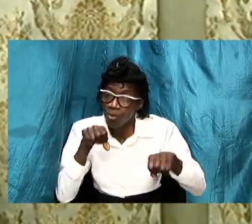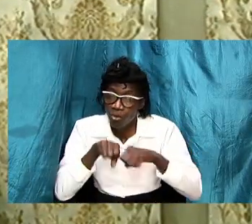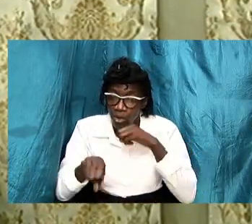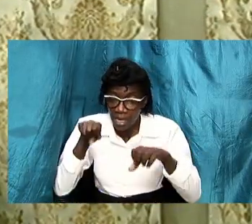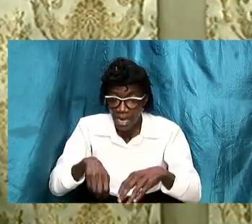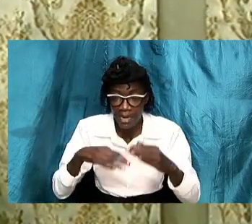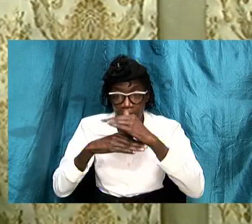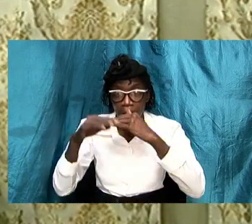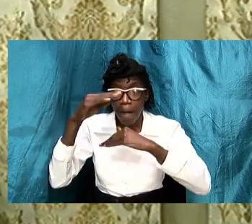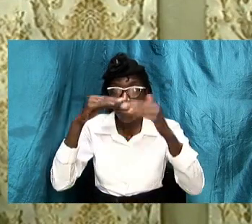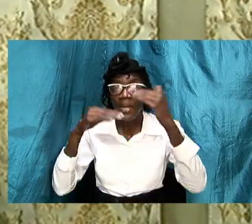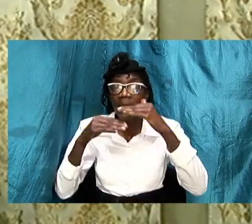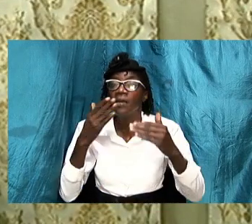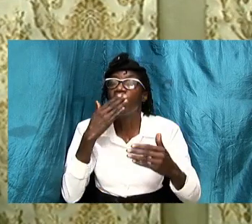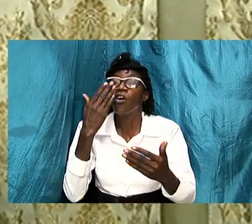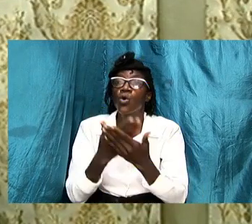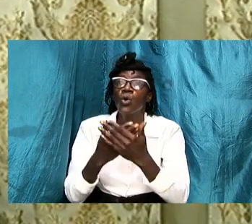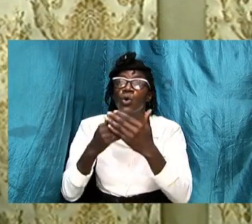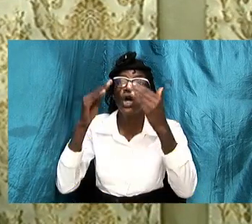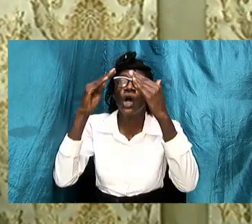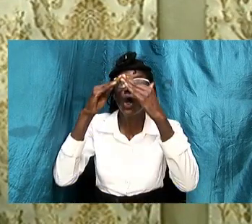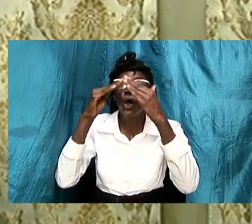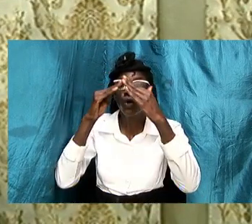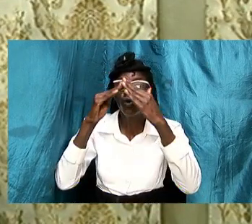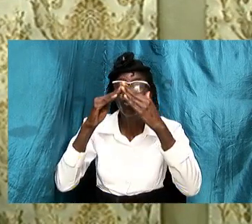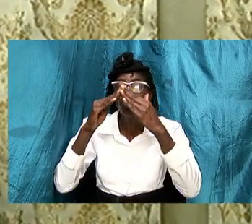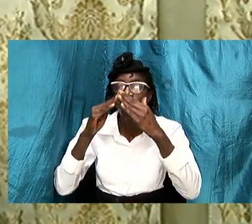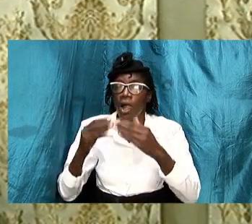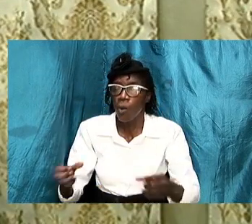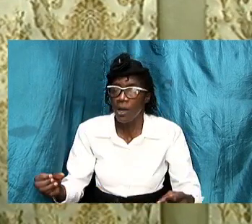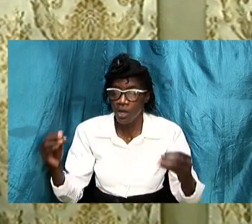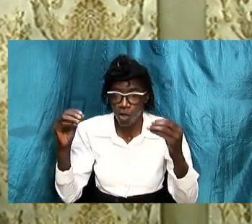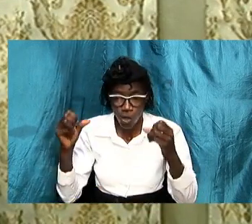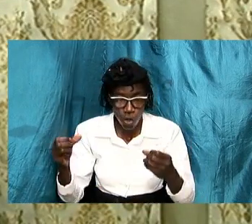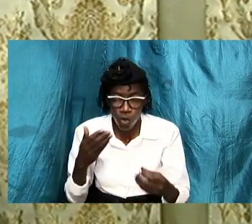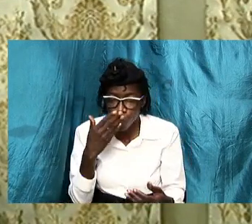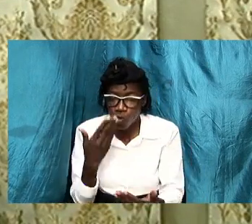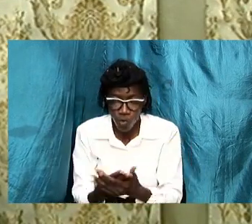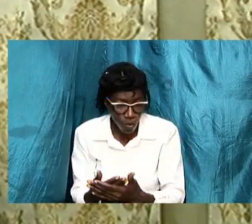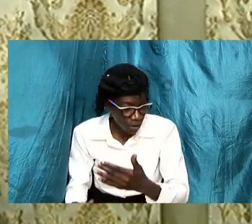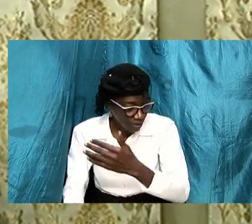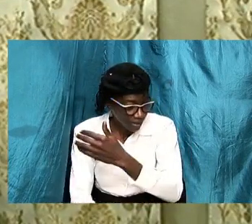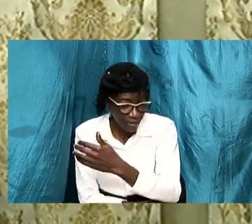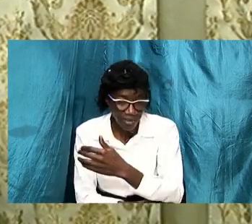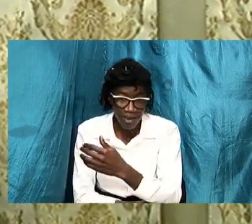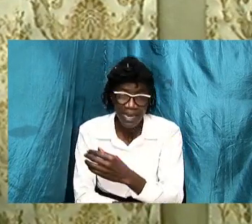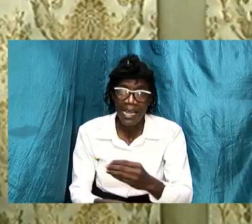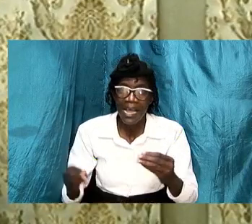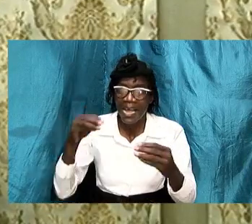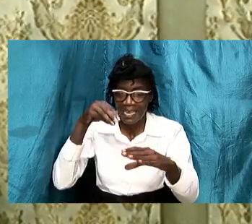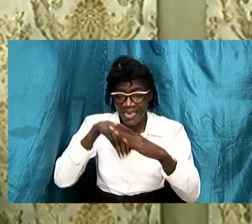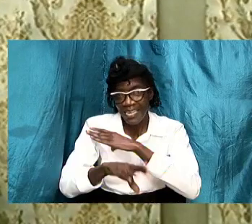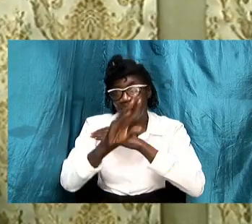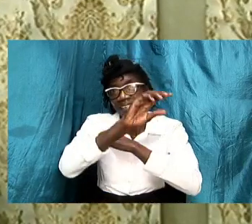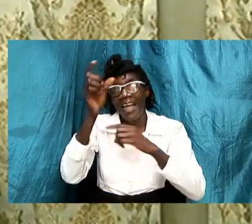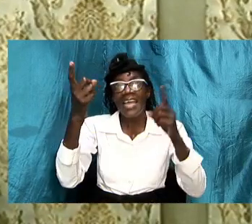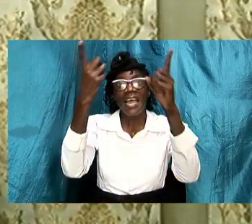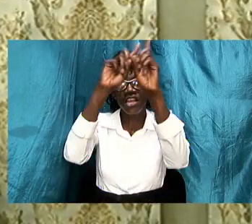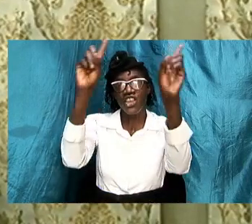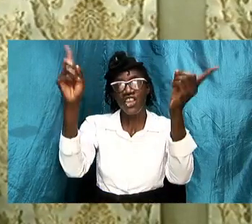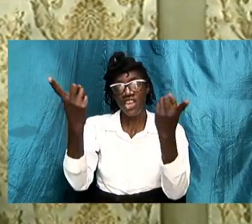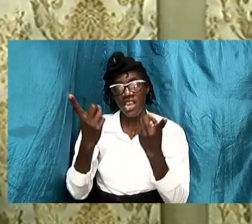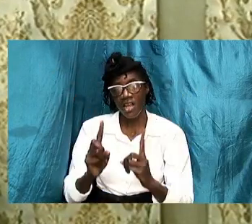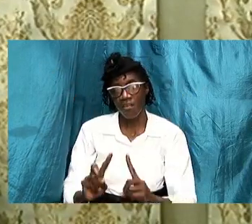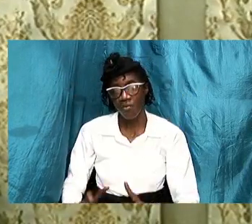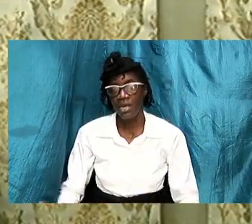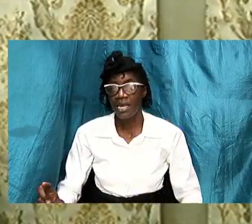with solid foundation and beautiful interior decoration i know brothers and sisters that this